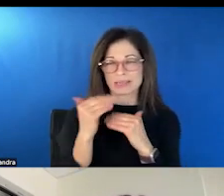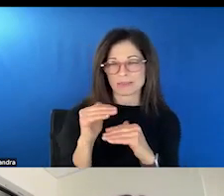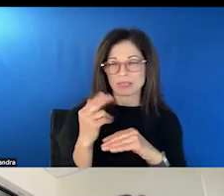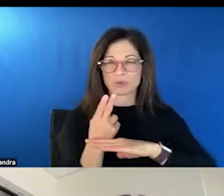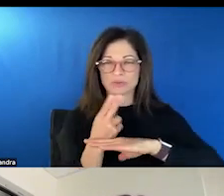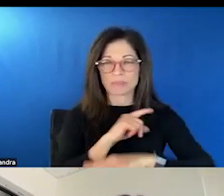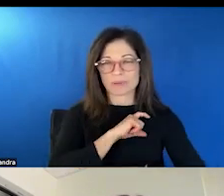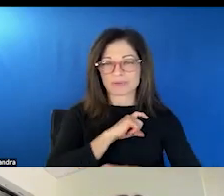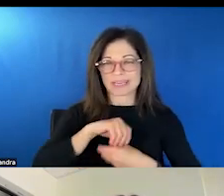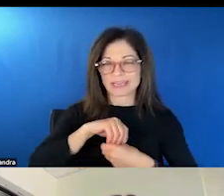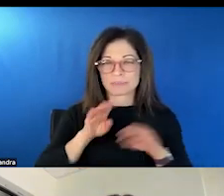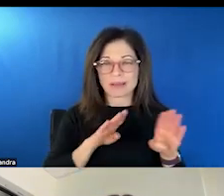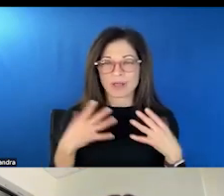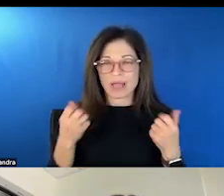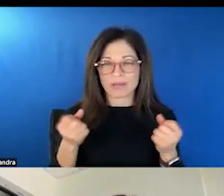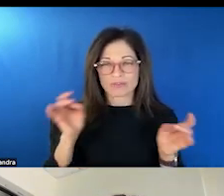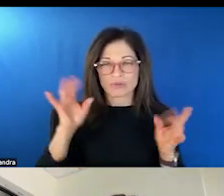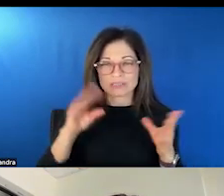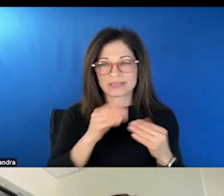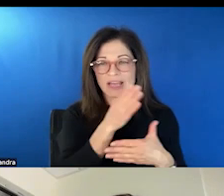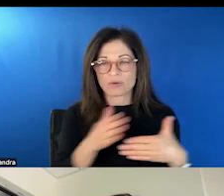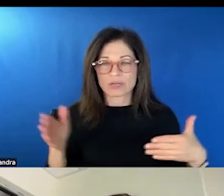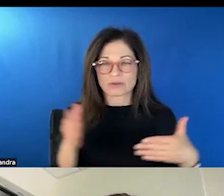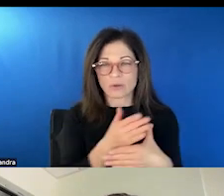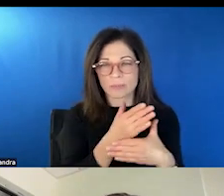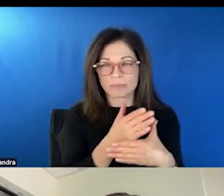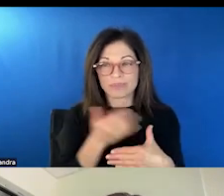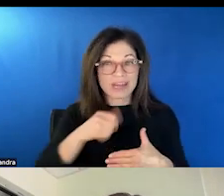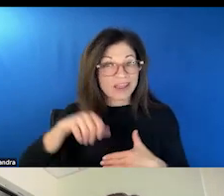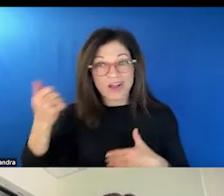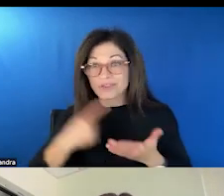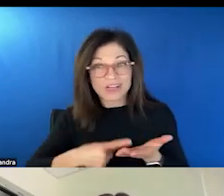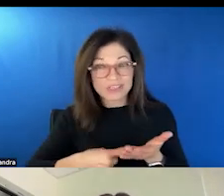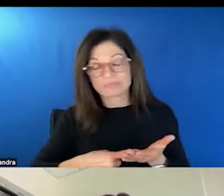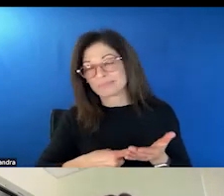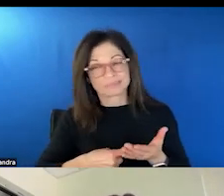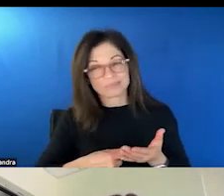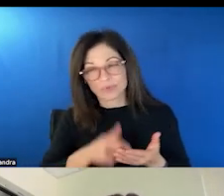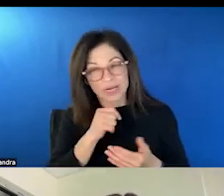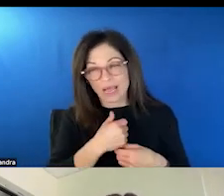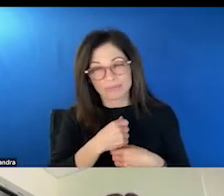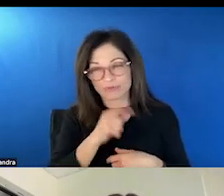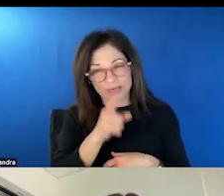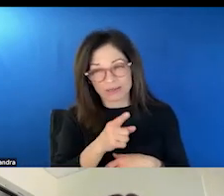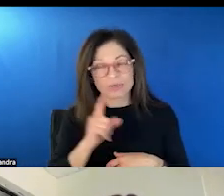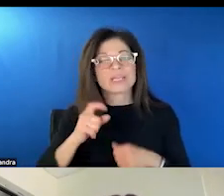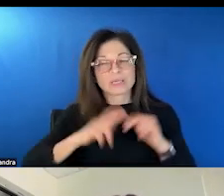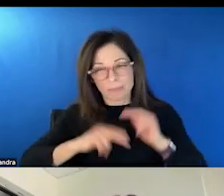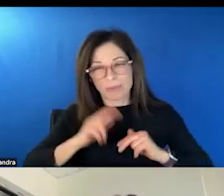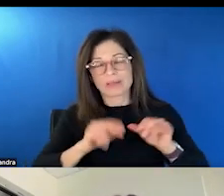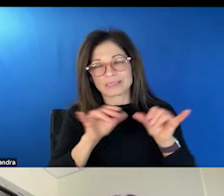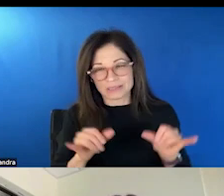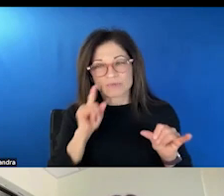in the behavioral health crisis care continuum. Any other conversation we're not really being real about, we need to build infrastructure for behavioral health